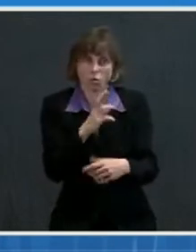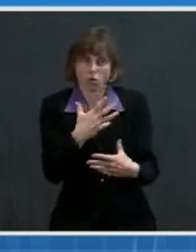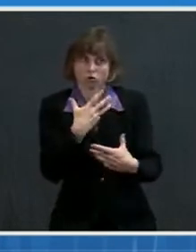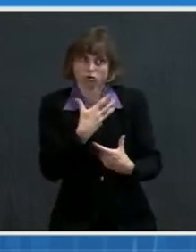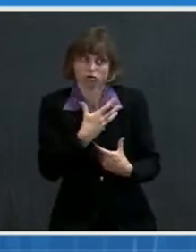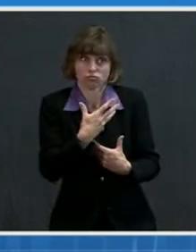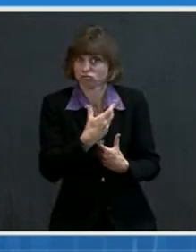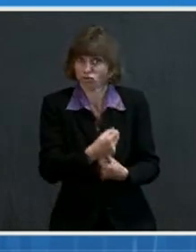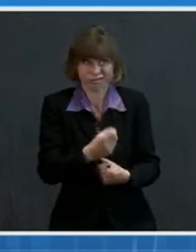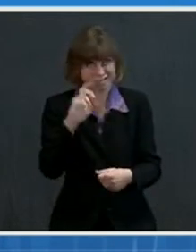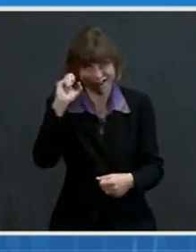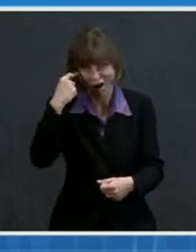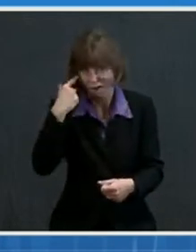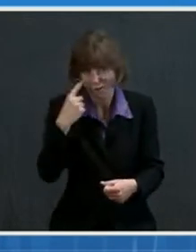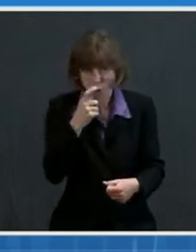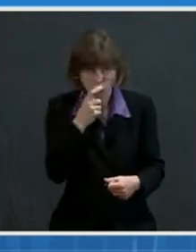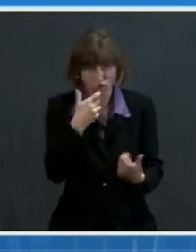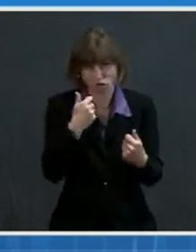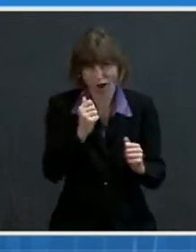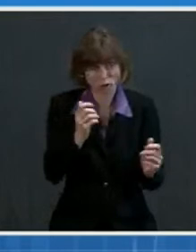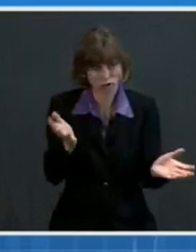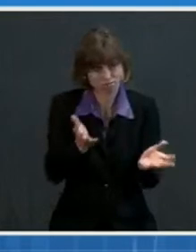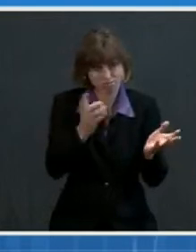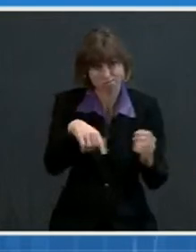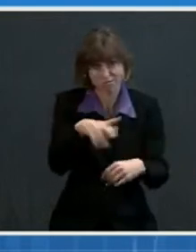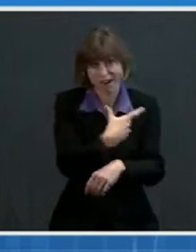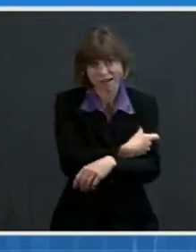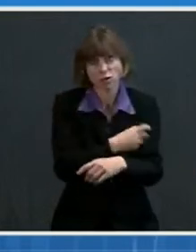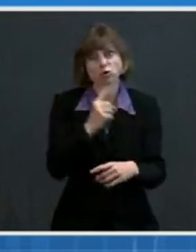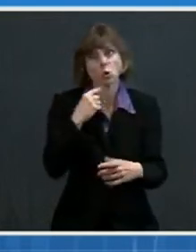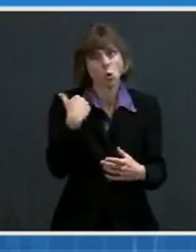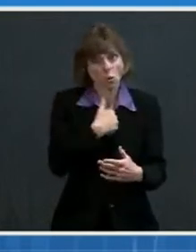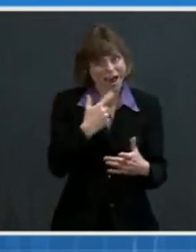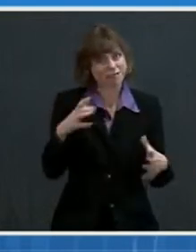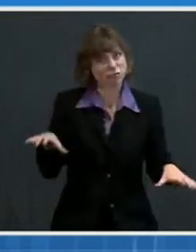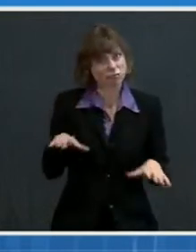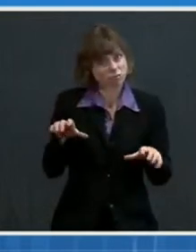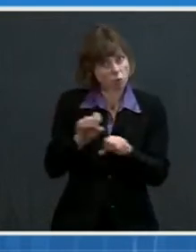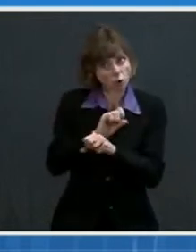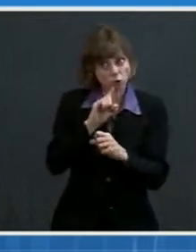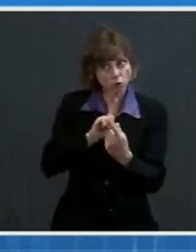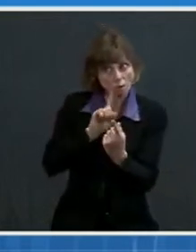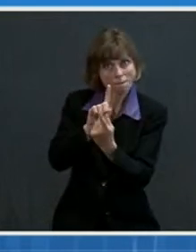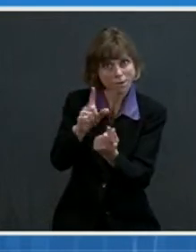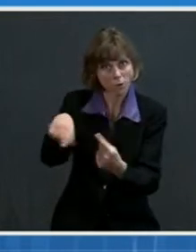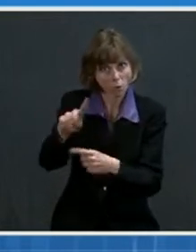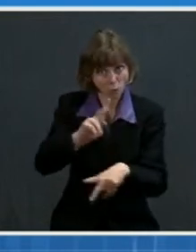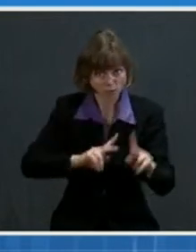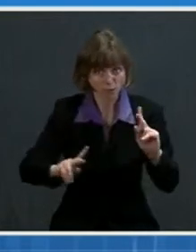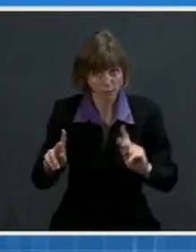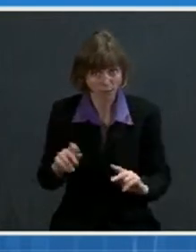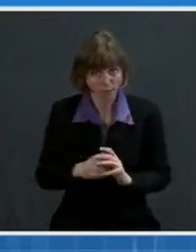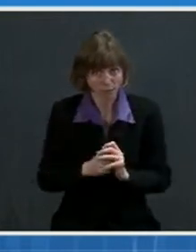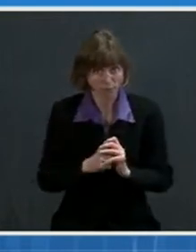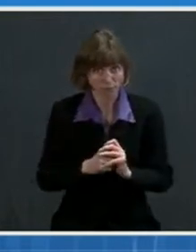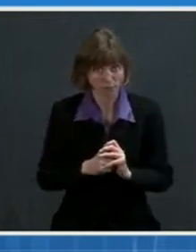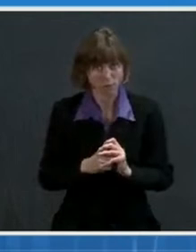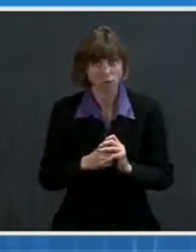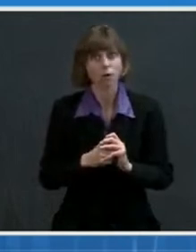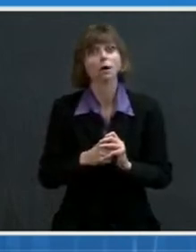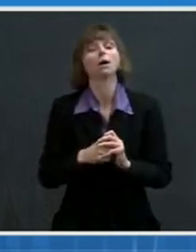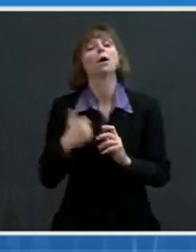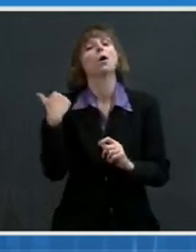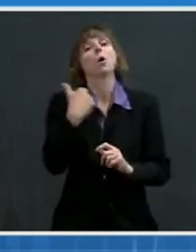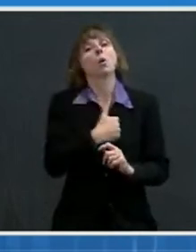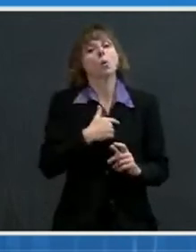still have some work to do to meet people where they are. The administration is implementing a comprehensive national public education